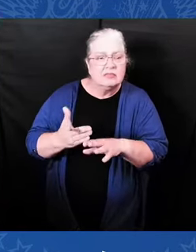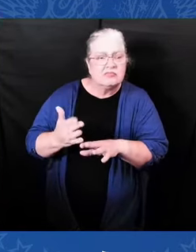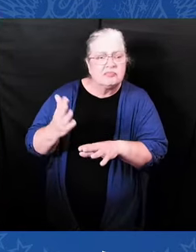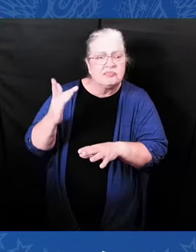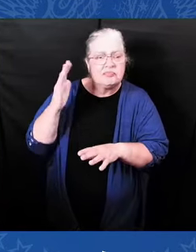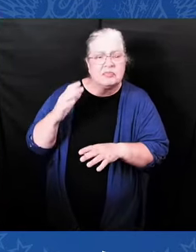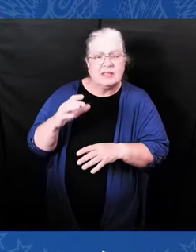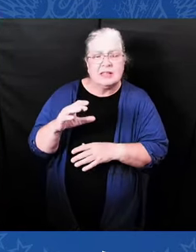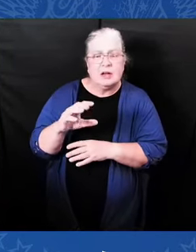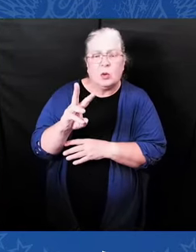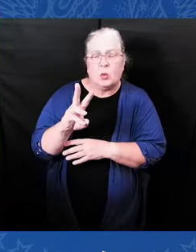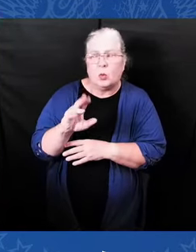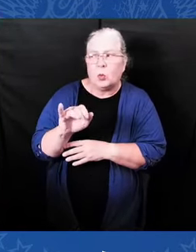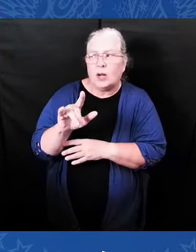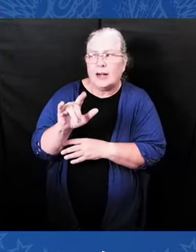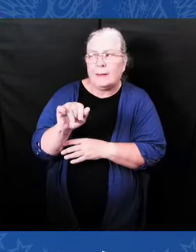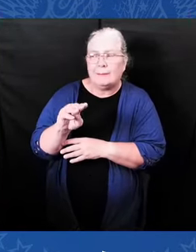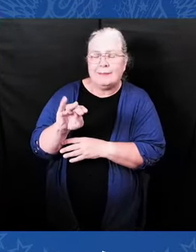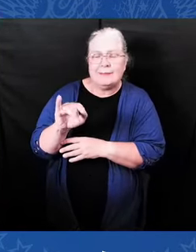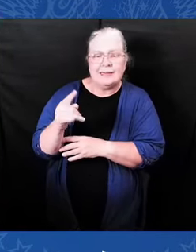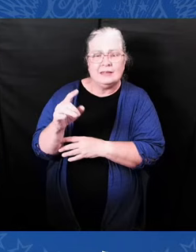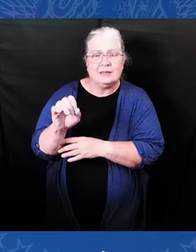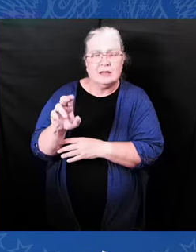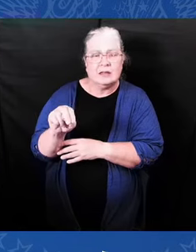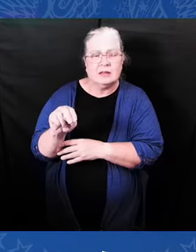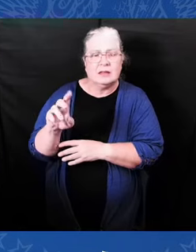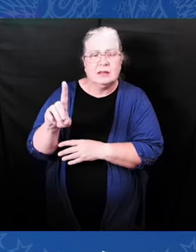ran the first time for the Senate at 29 years old.